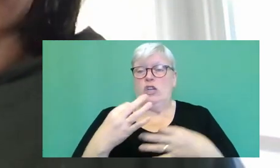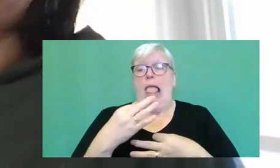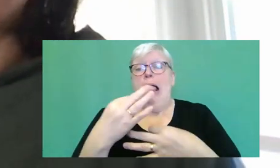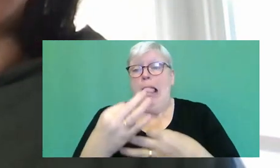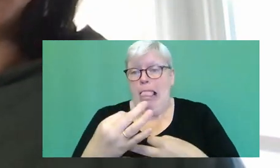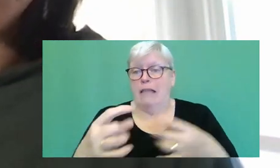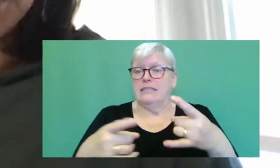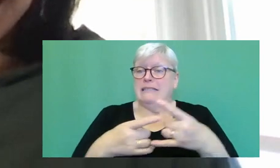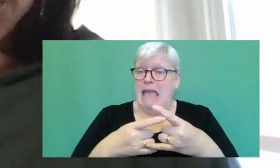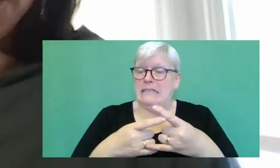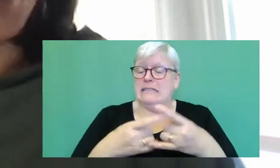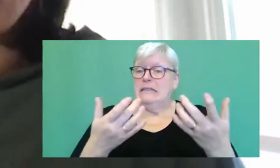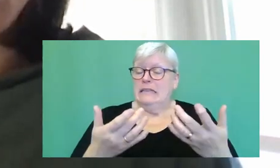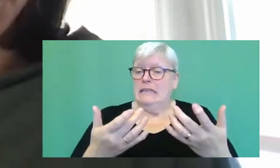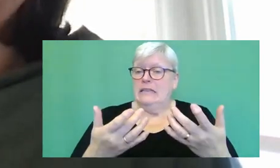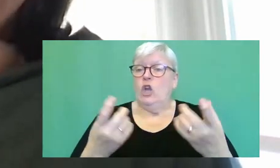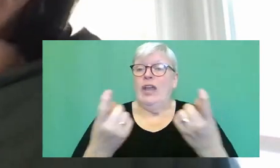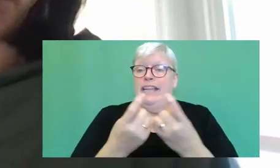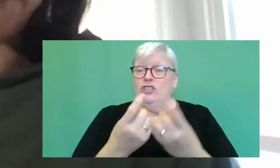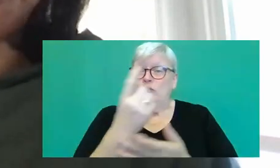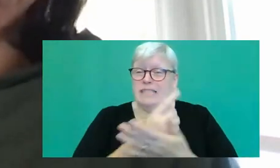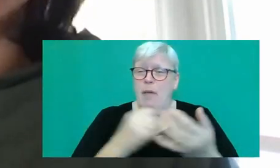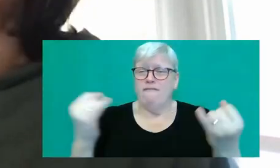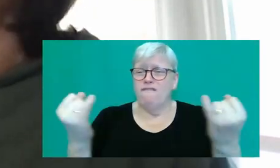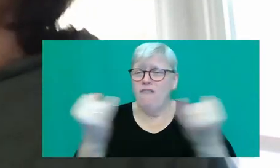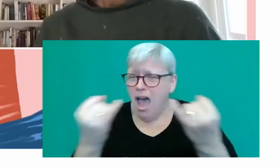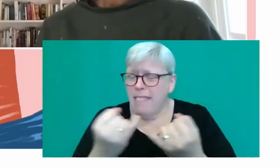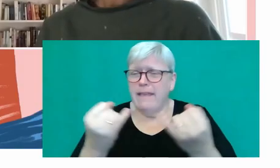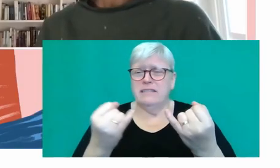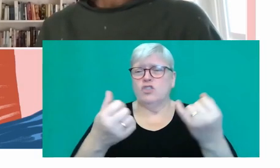issues around sexual violence or sexual preference.